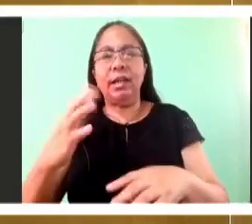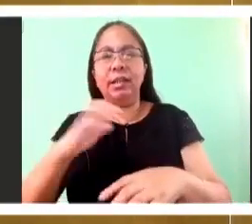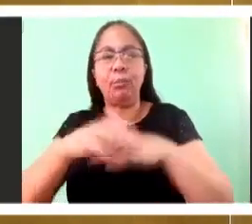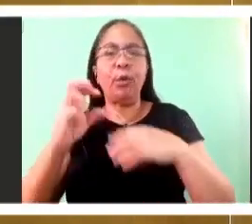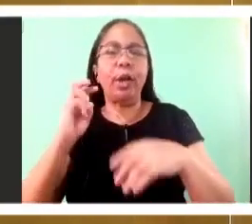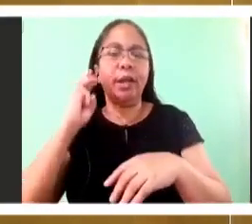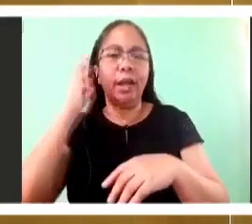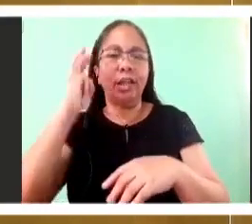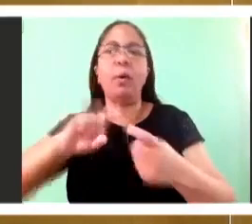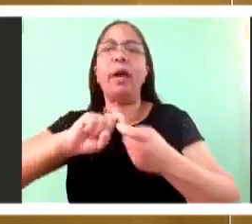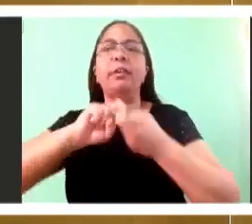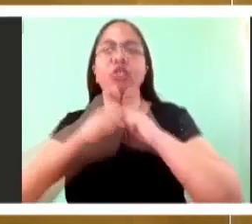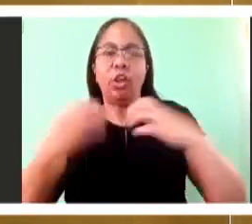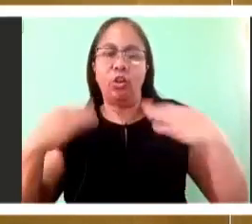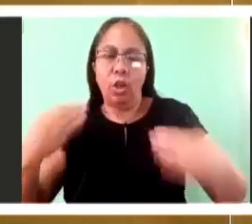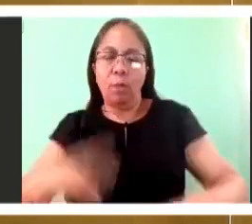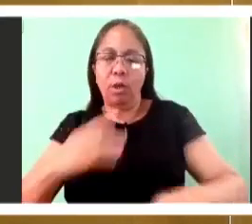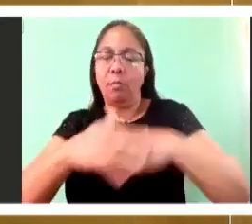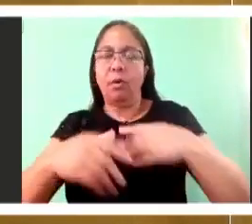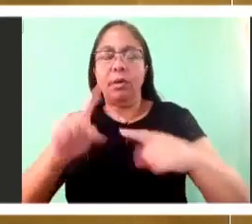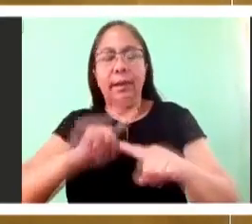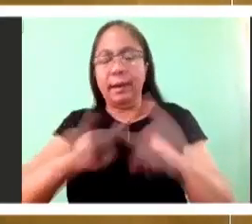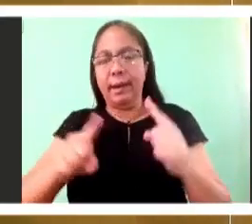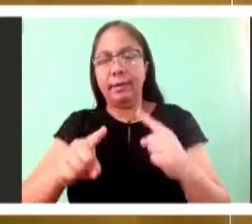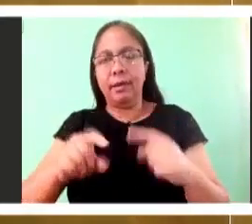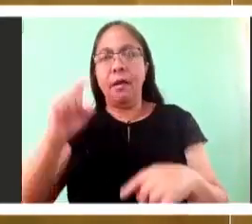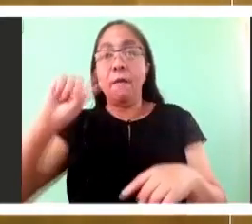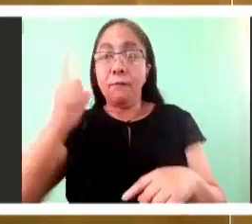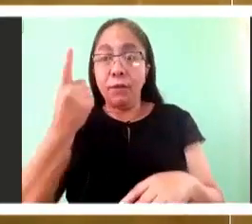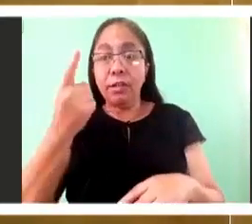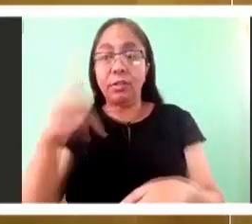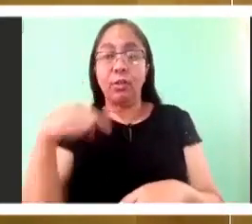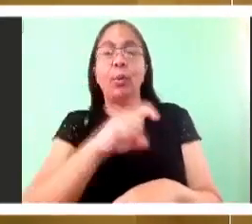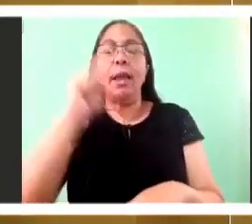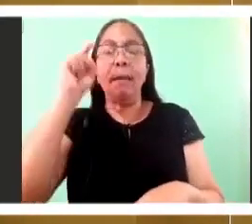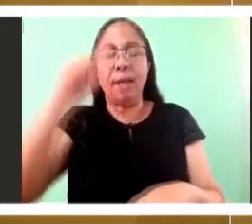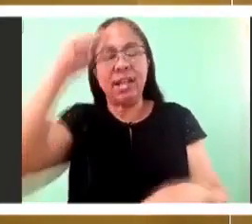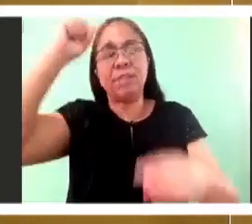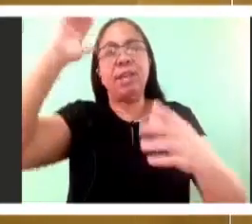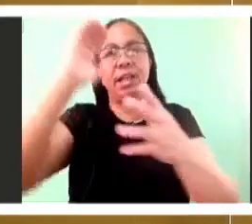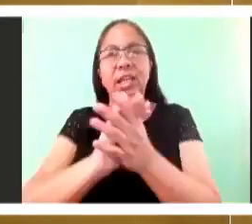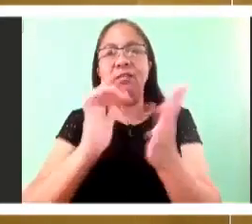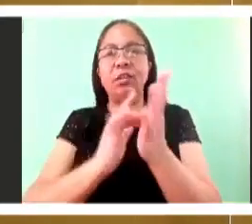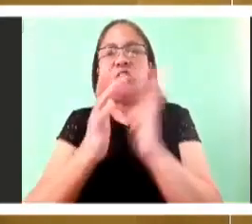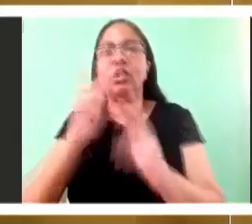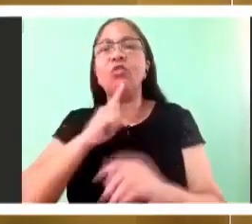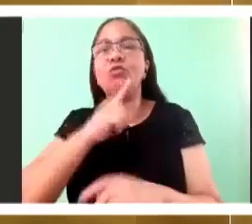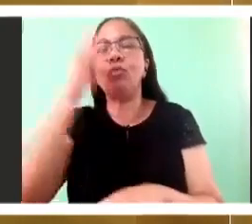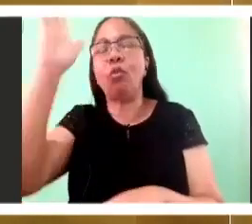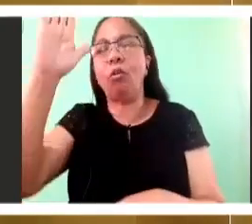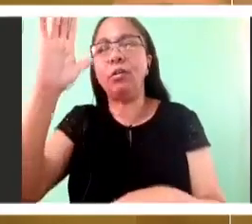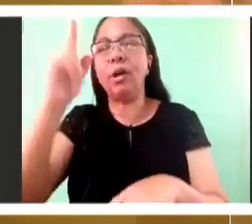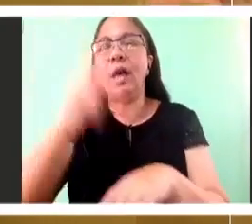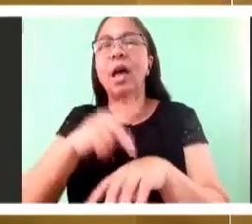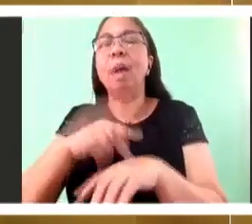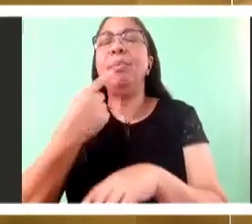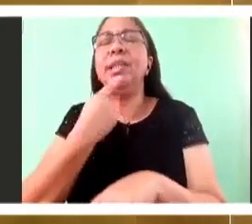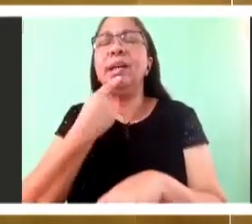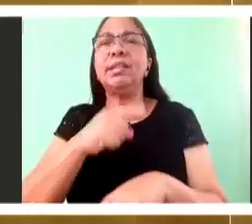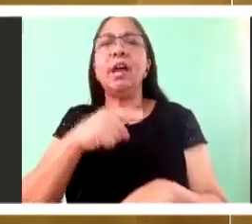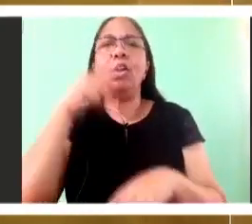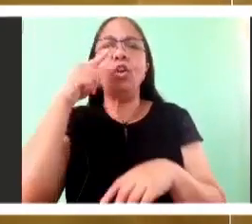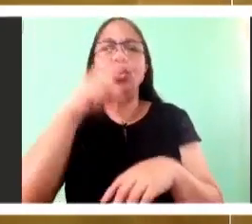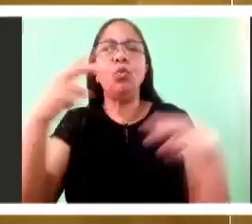You are the Holy One of God. And it is because Peter believes that he is the Holy One of God that he does not leave